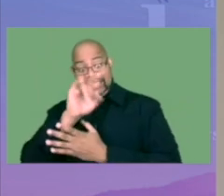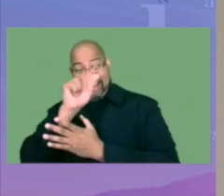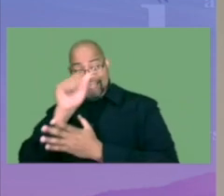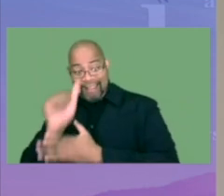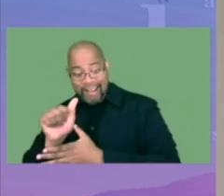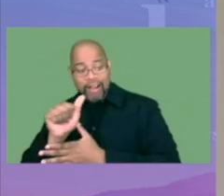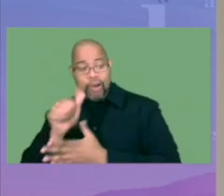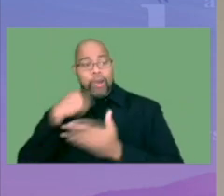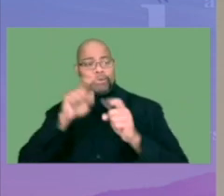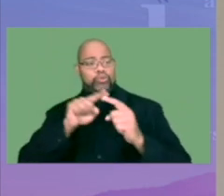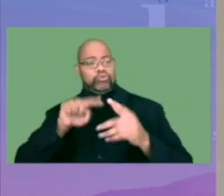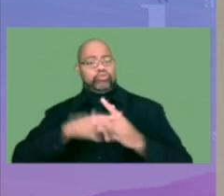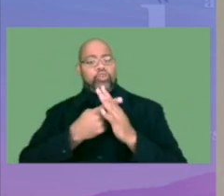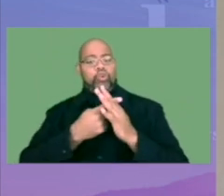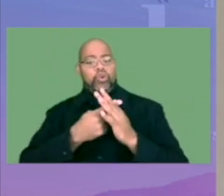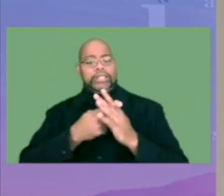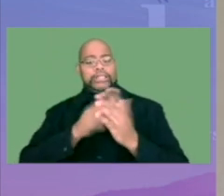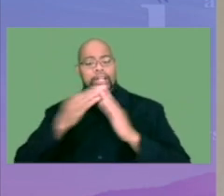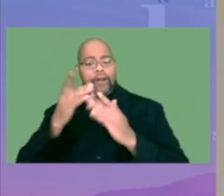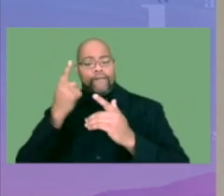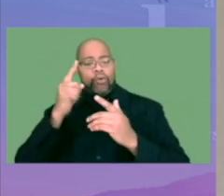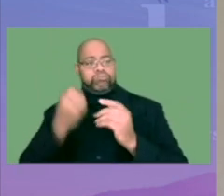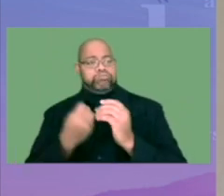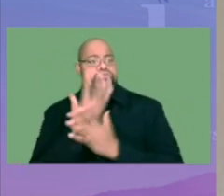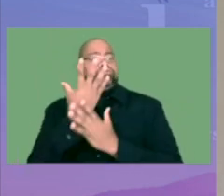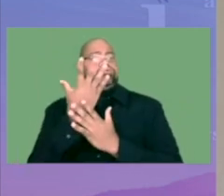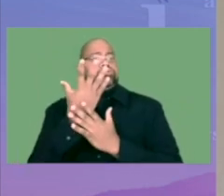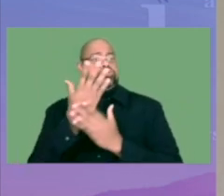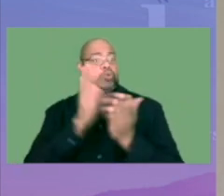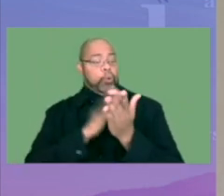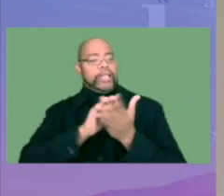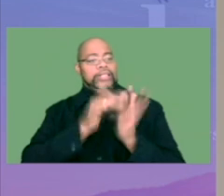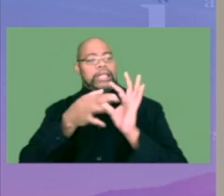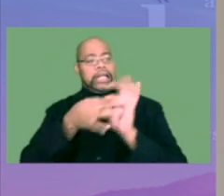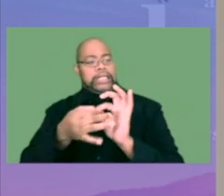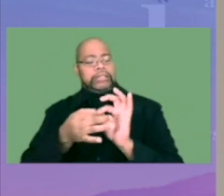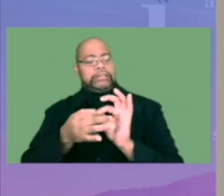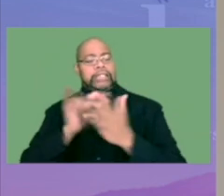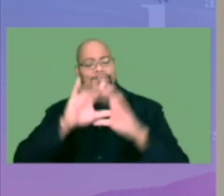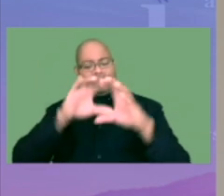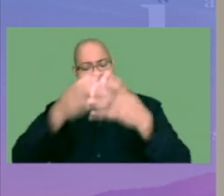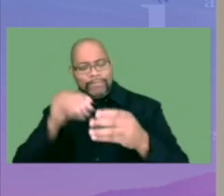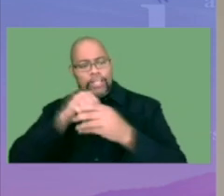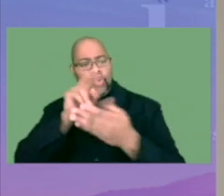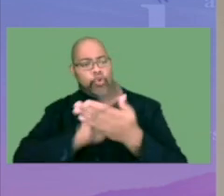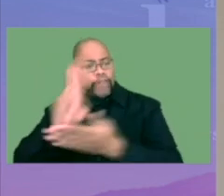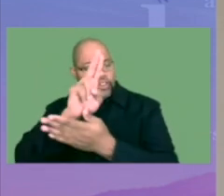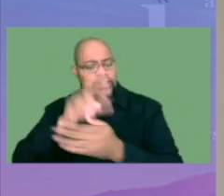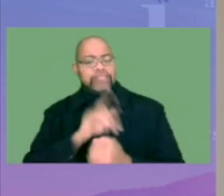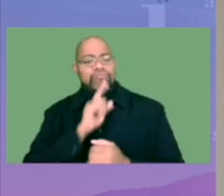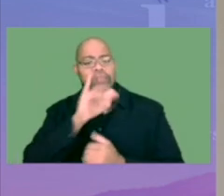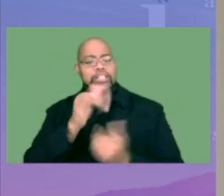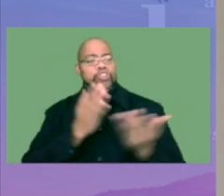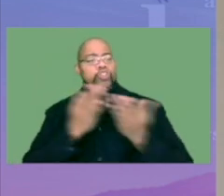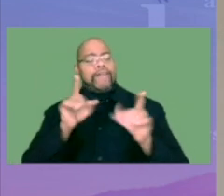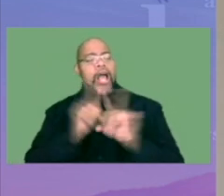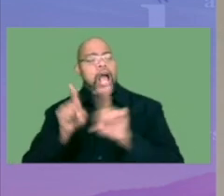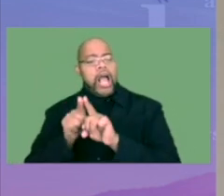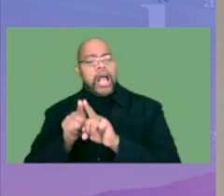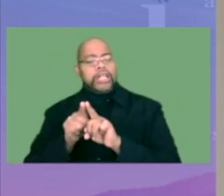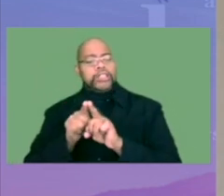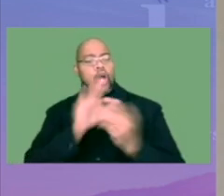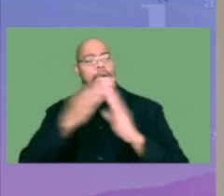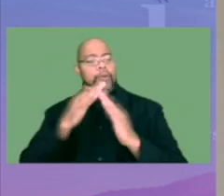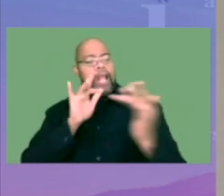we were able to launch the Center for Vibrant Schools, which is where CityConnects is kind of housed within the university and really serves as